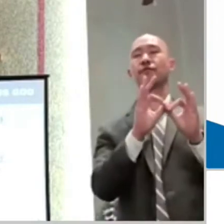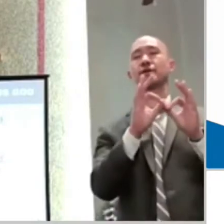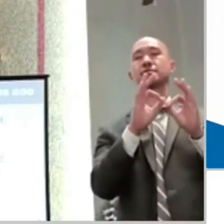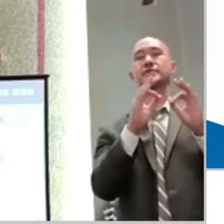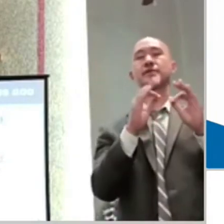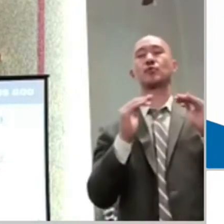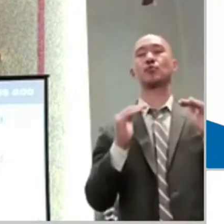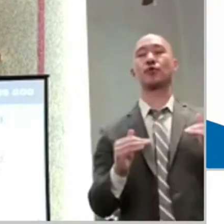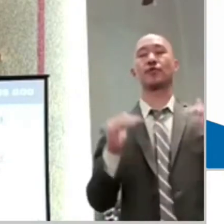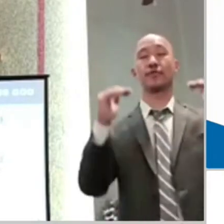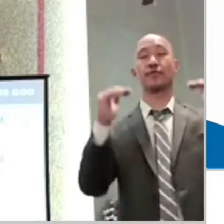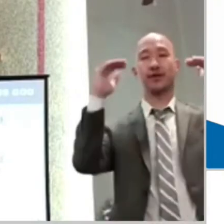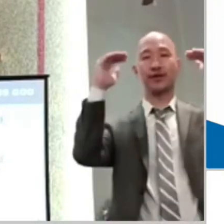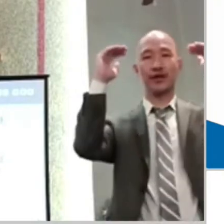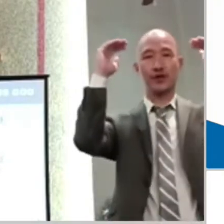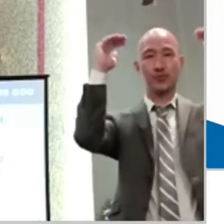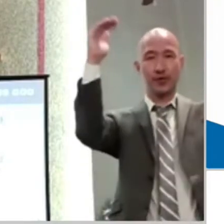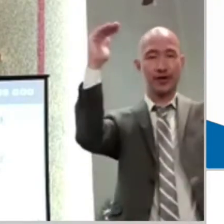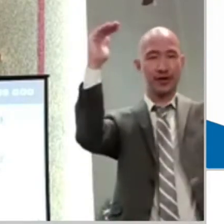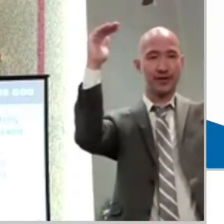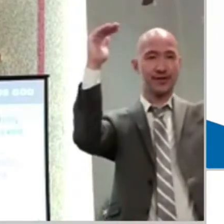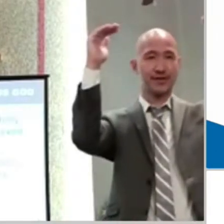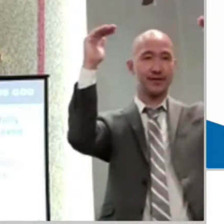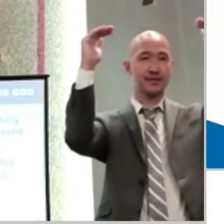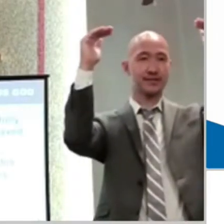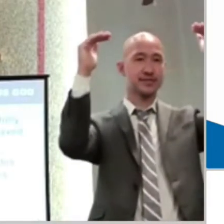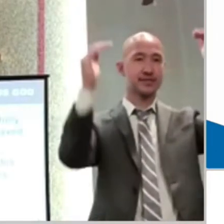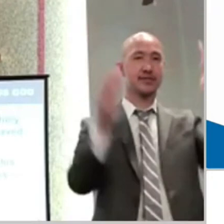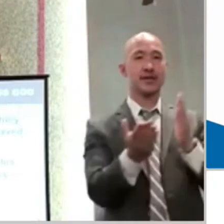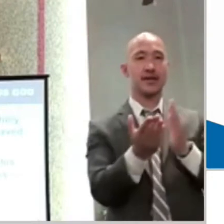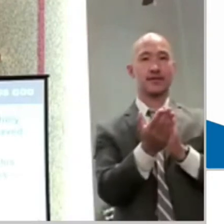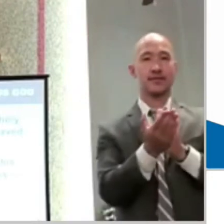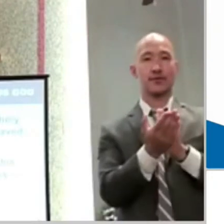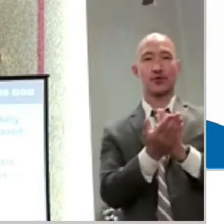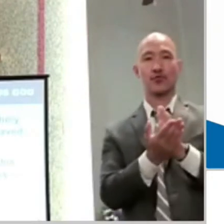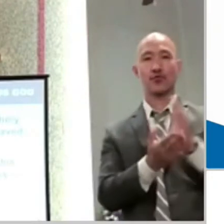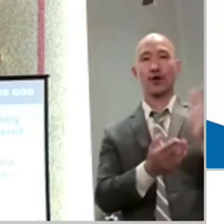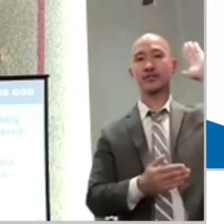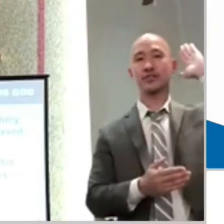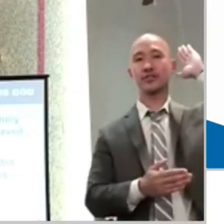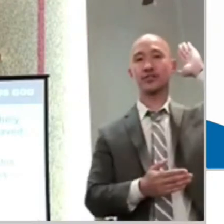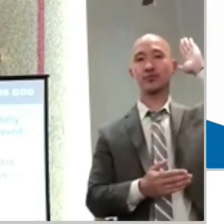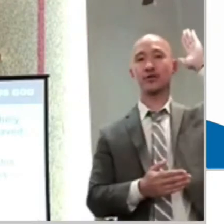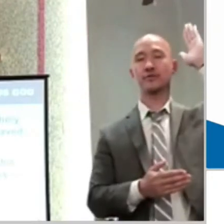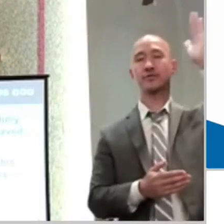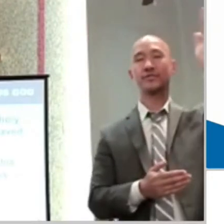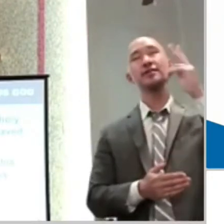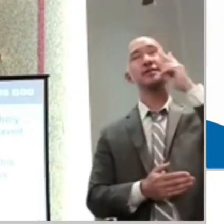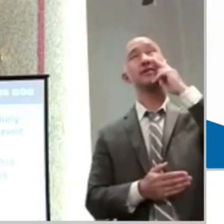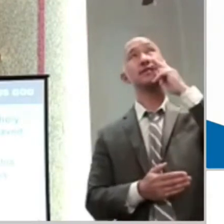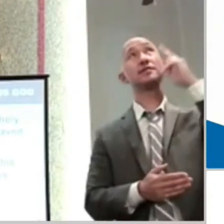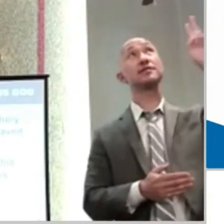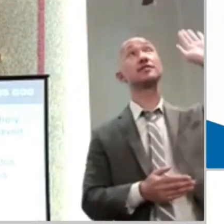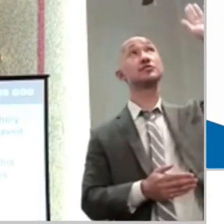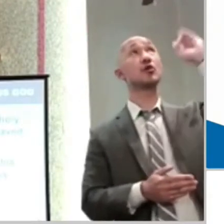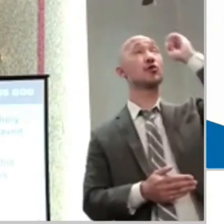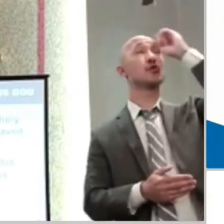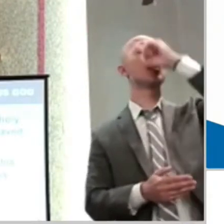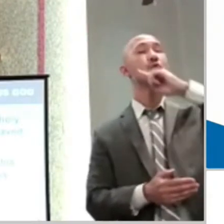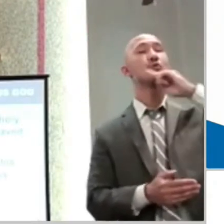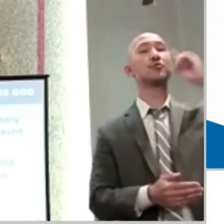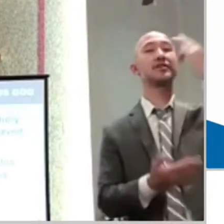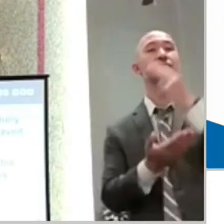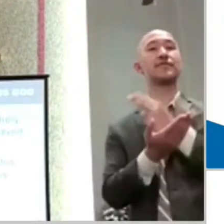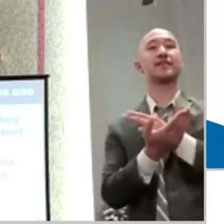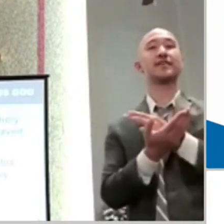perfect and worthy of praise. And the righteous will see his